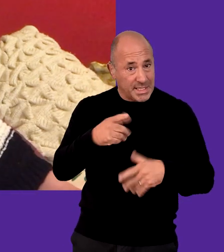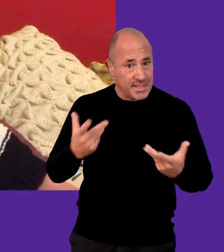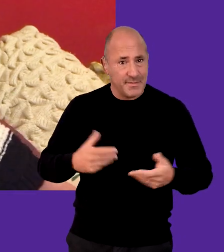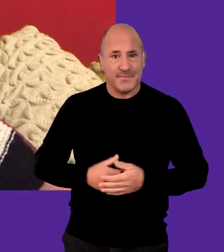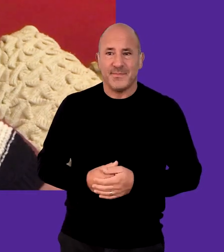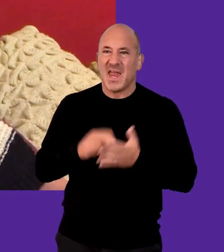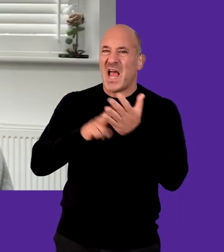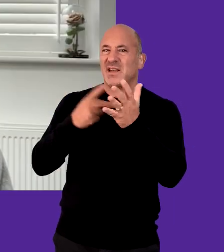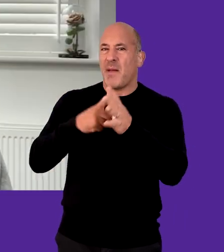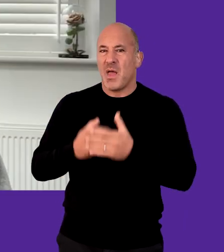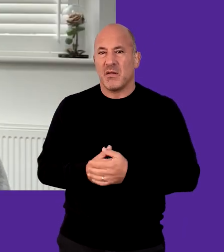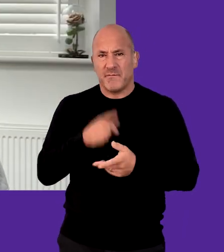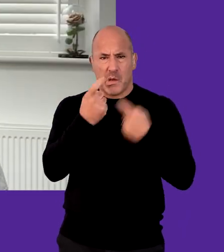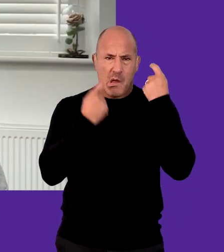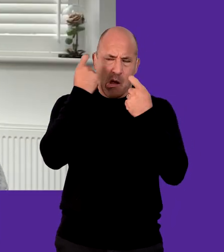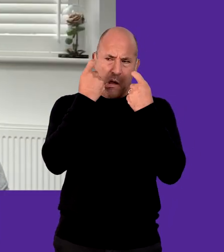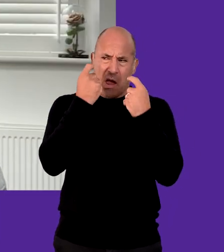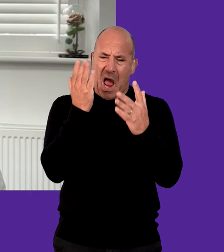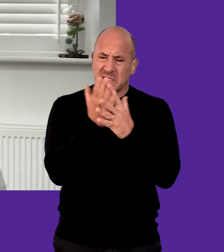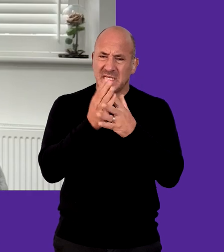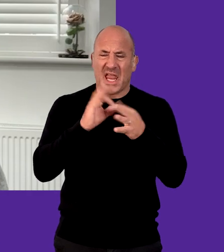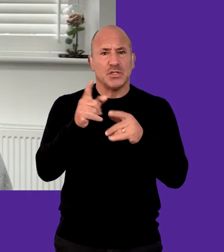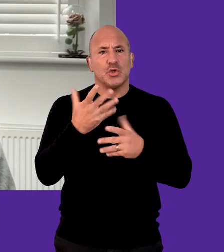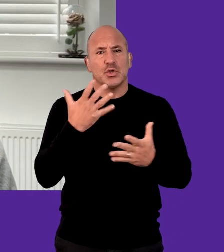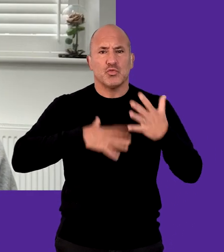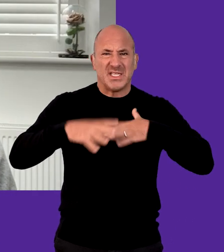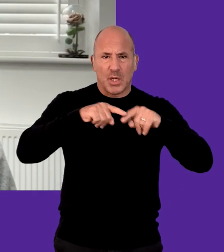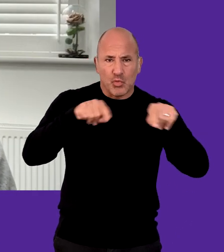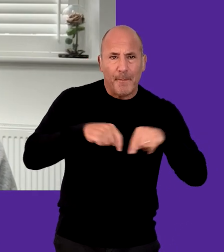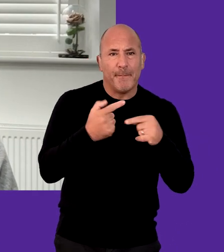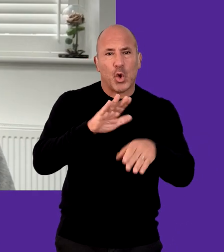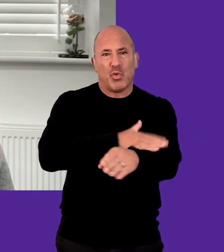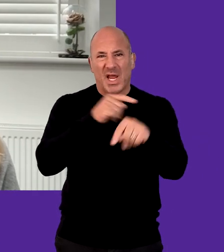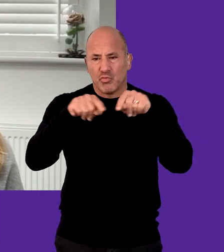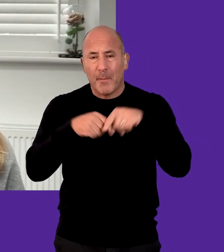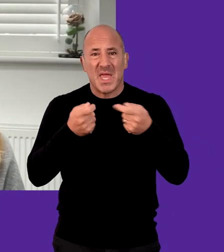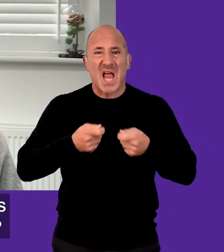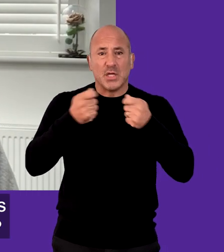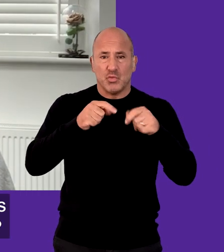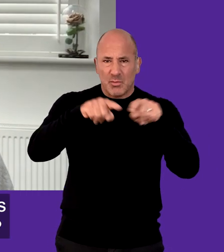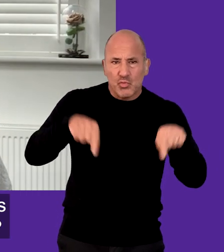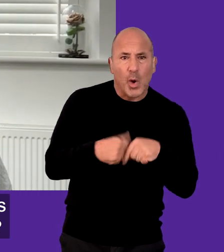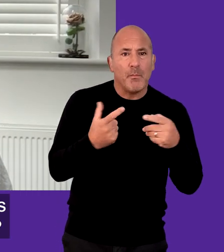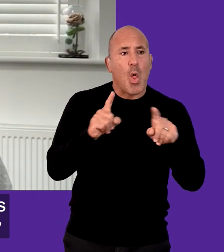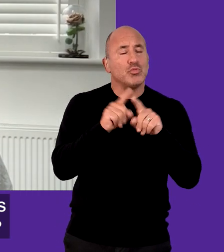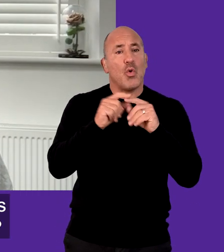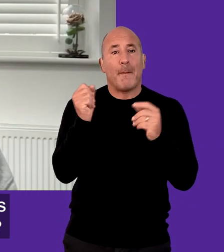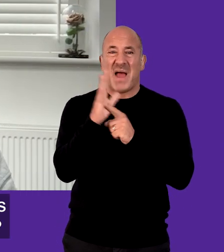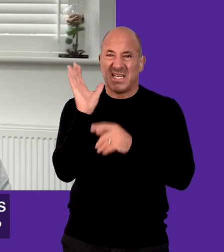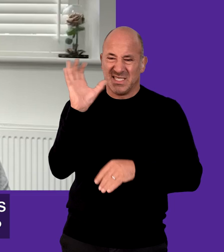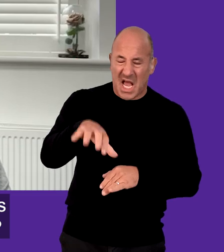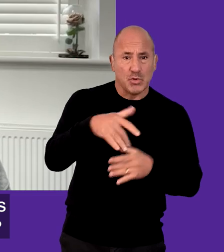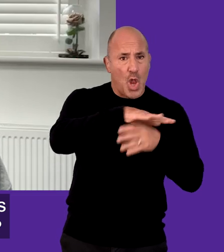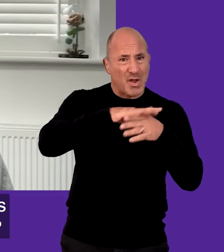auditioning for you? Natalie Amber Have you thought about access when it comes to dressing rooms and green rooms or